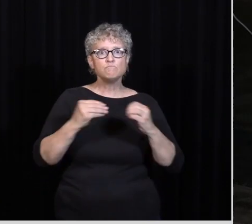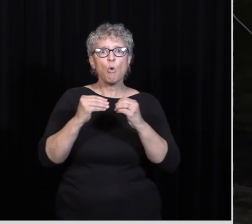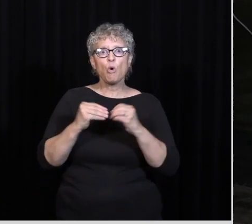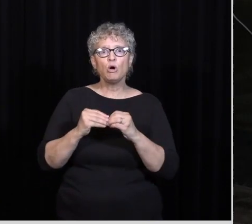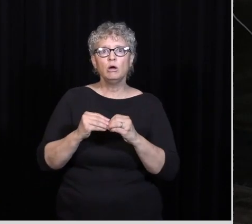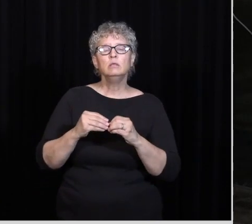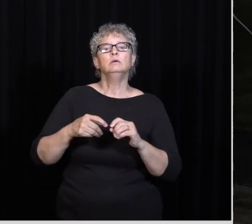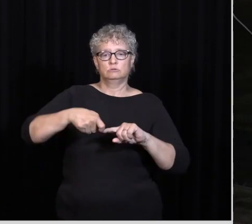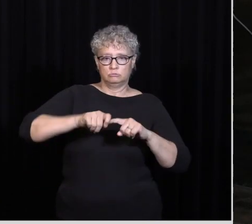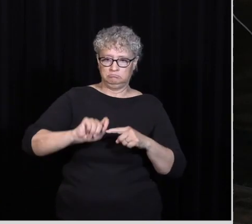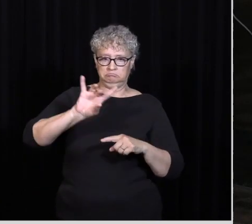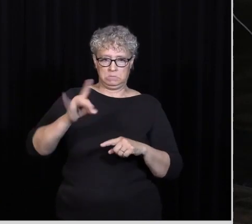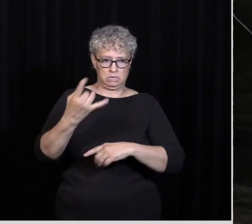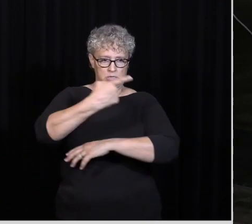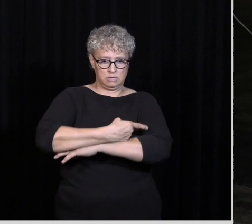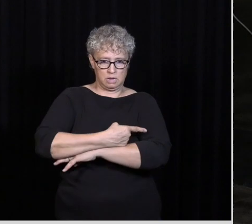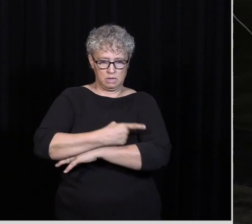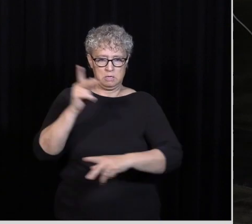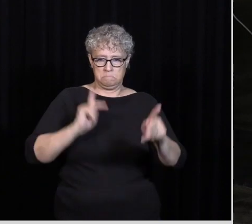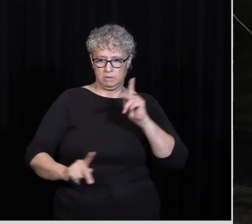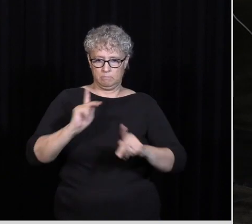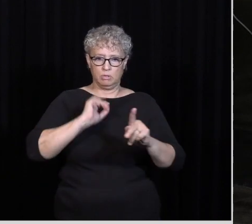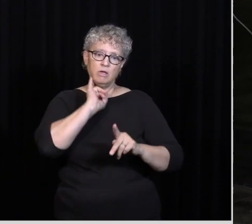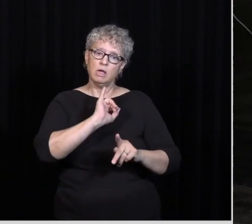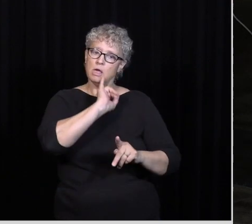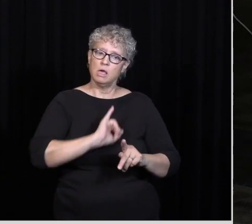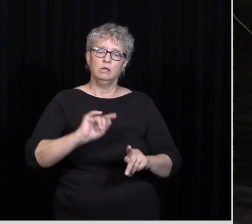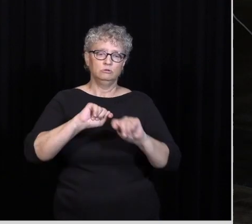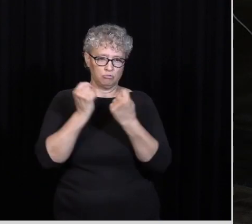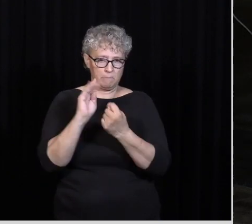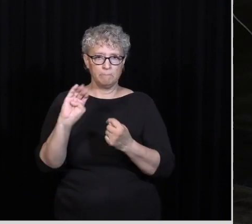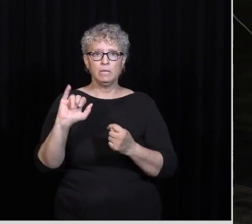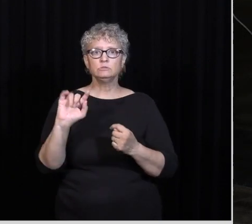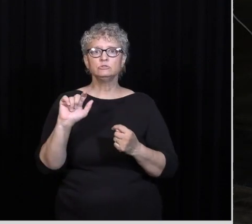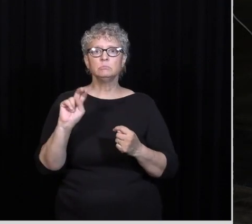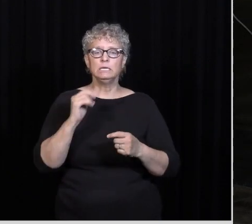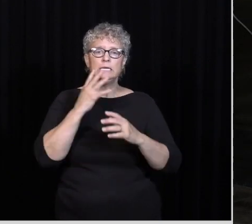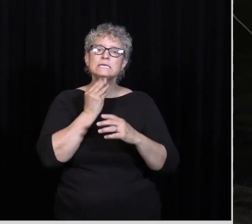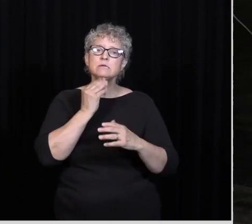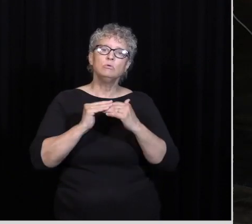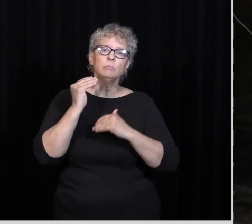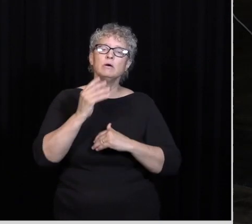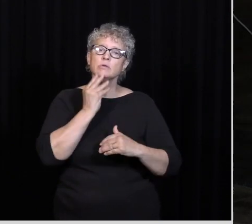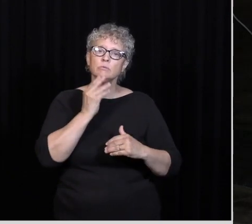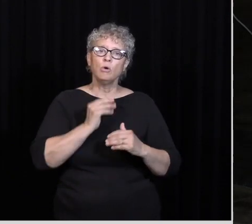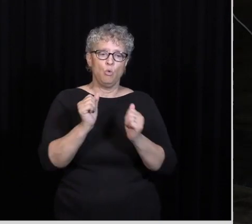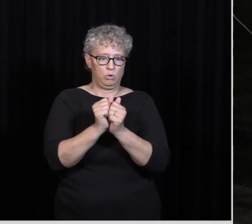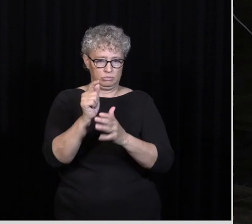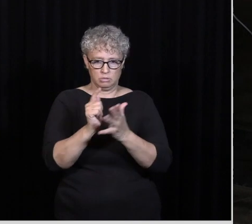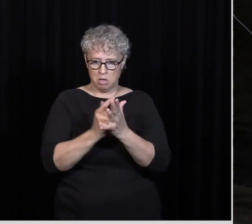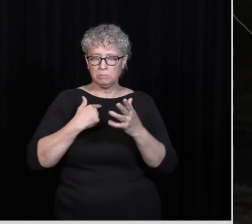I'm circumcised on the eighth day Of the people of Israel Of the tribe of Benjamin A Hebrew of Hebrews And to regard to the law Of